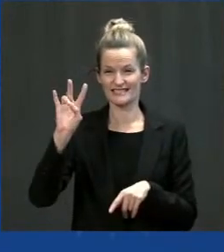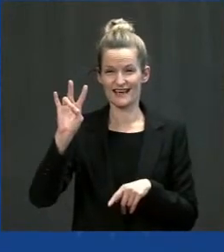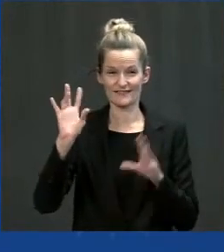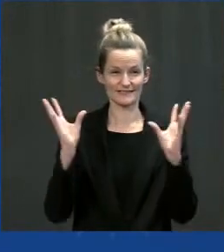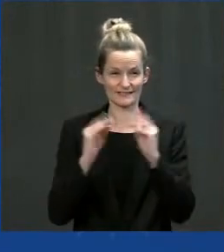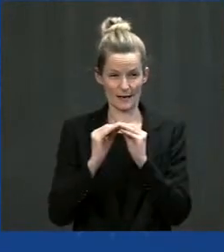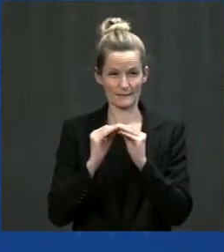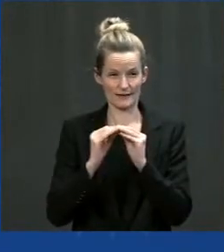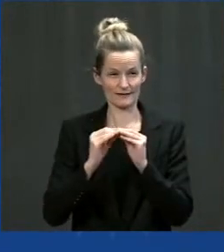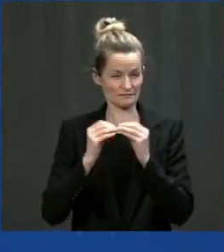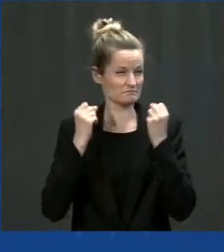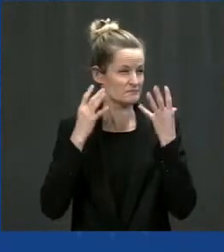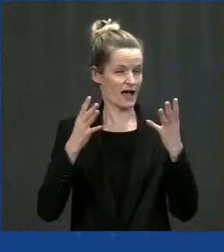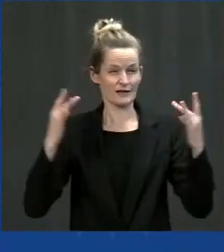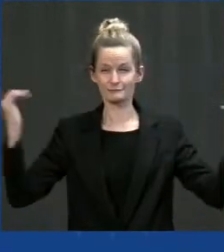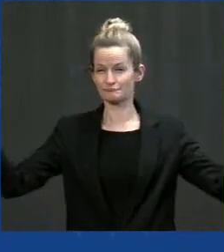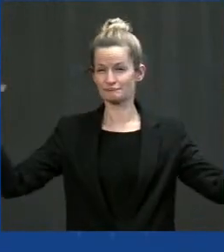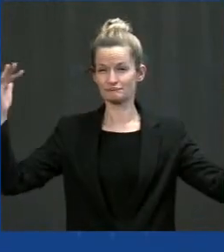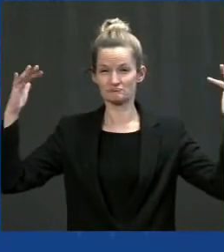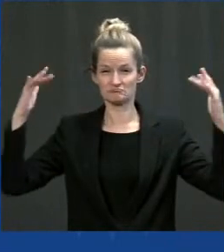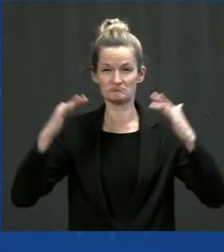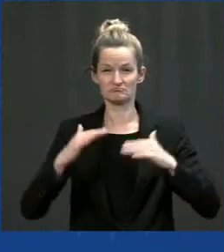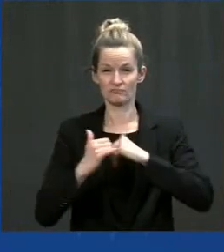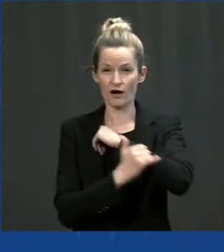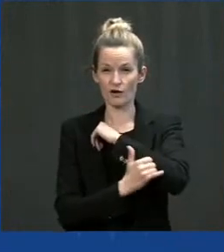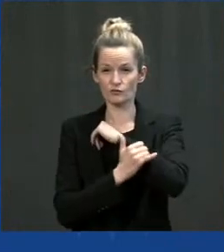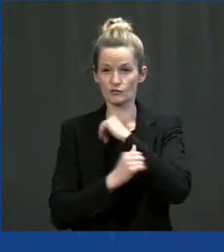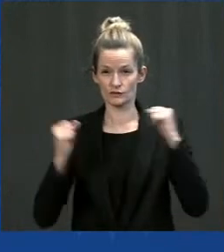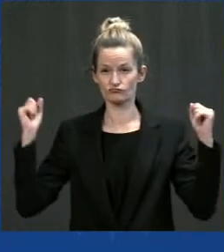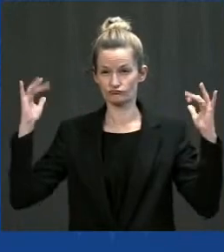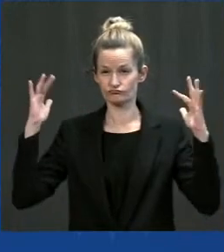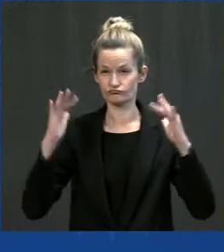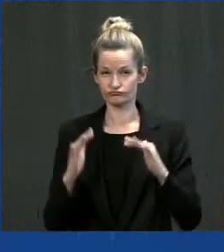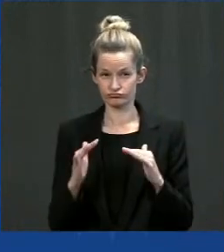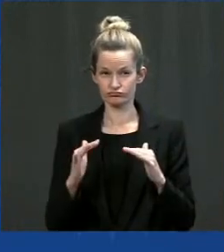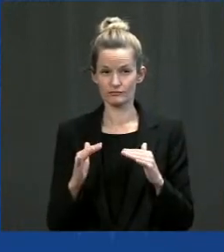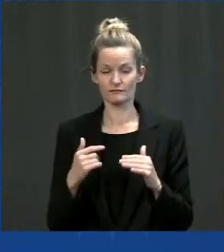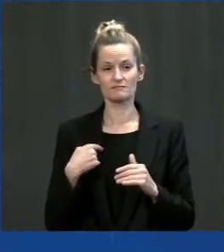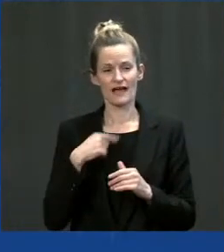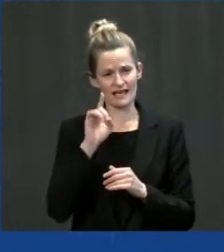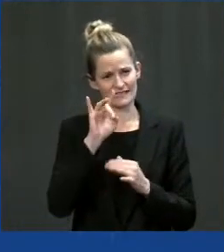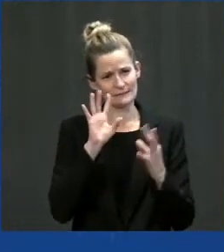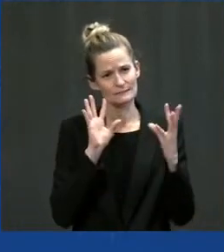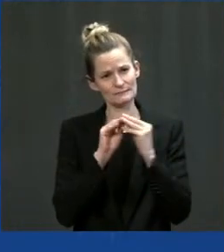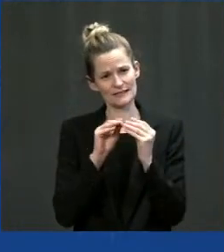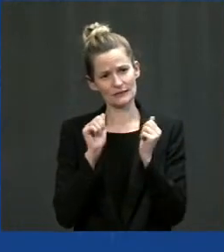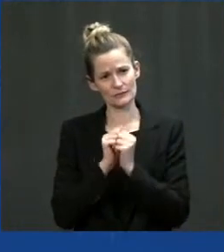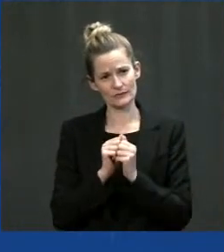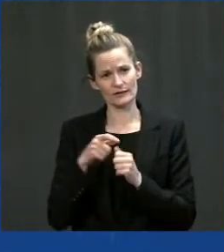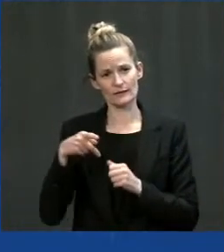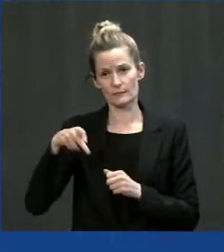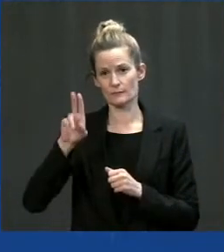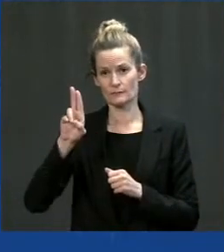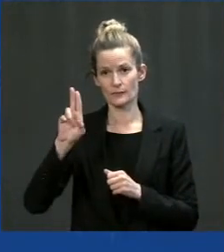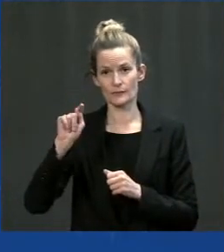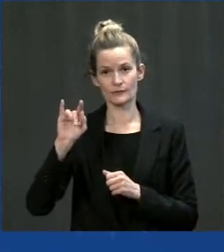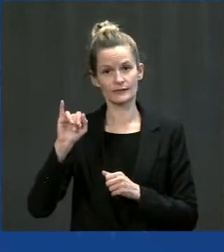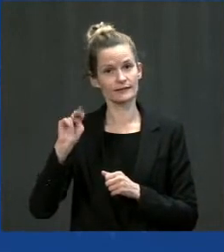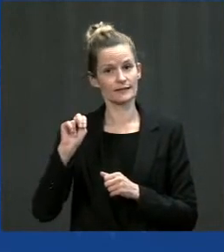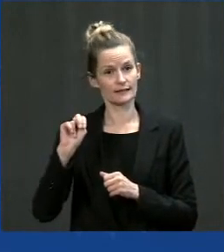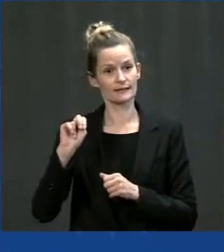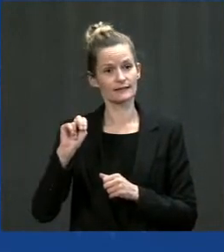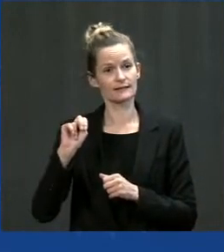when I was had a, you know, summit with Putin and I'm about to go do the same thing in terms of the G20,